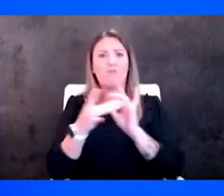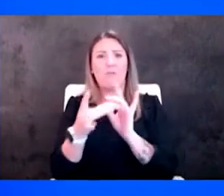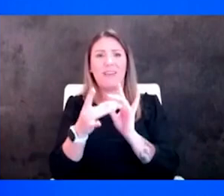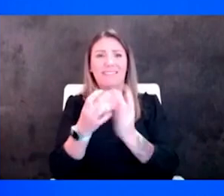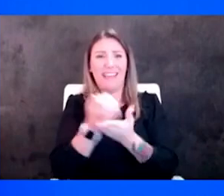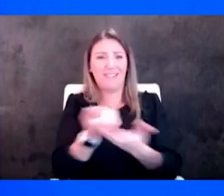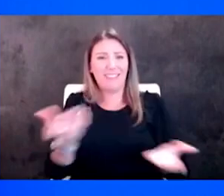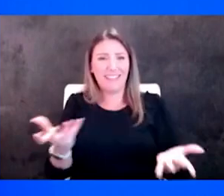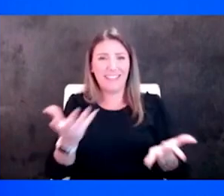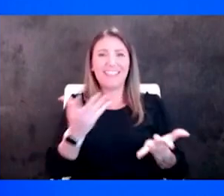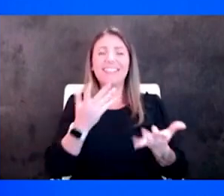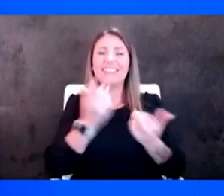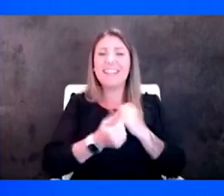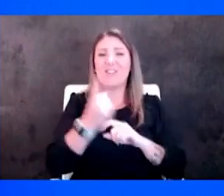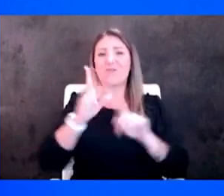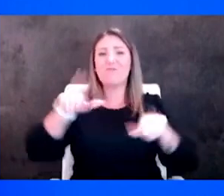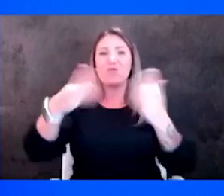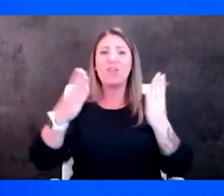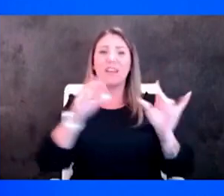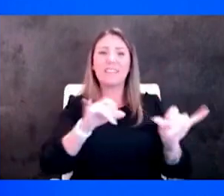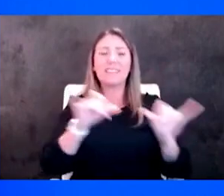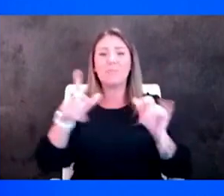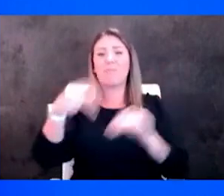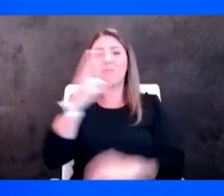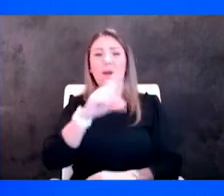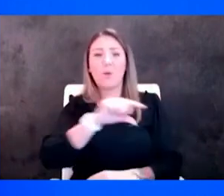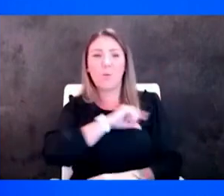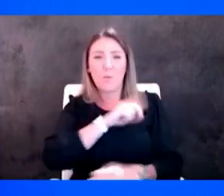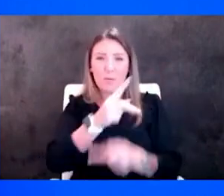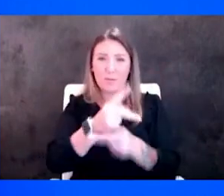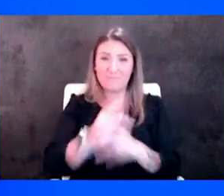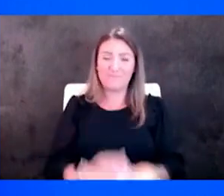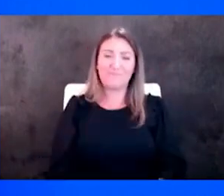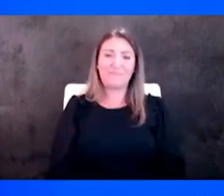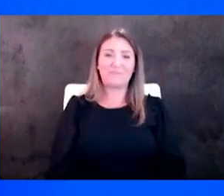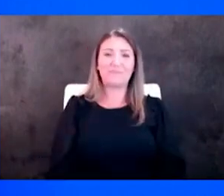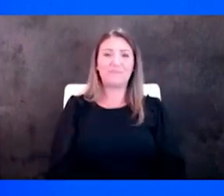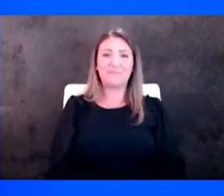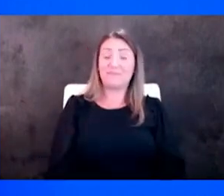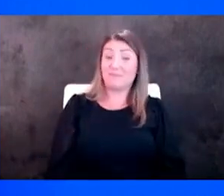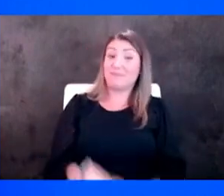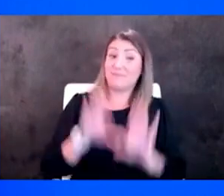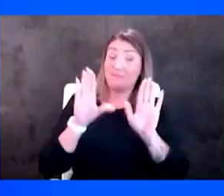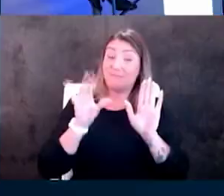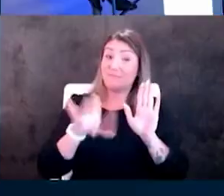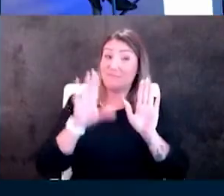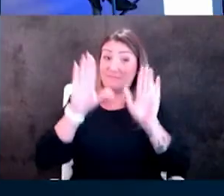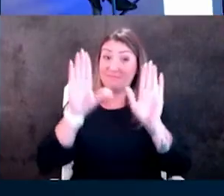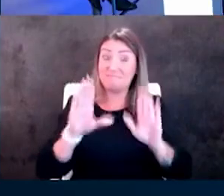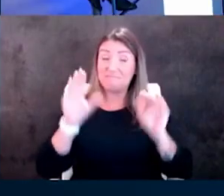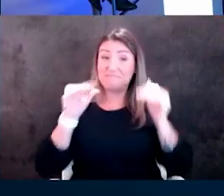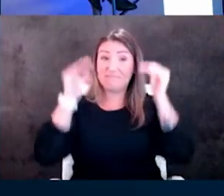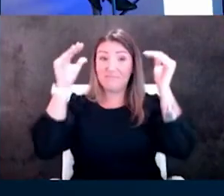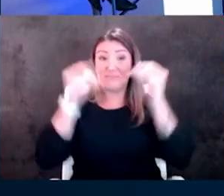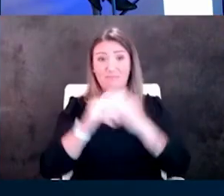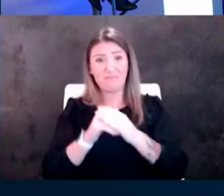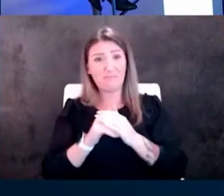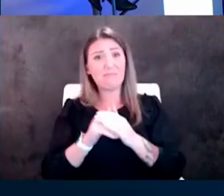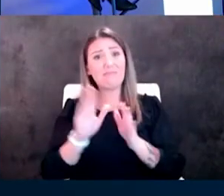everybody is providing that same high quality care yeah such a that's quite an advanced dr concannon how rural is beloit